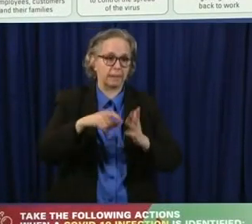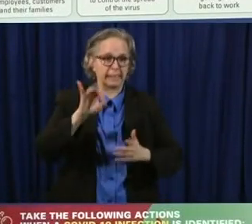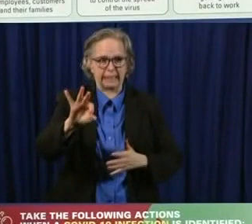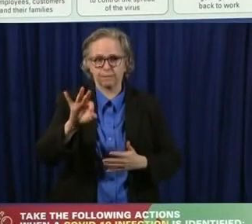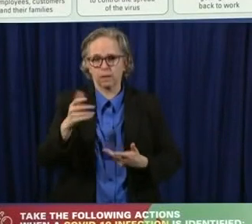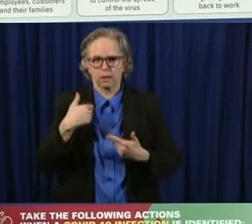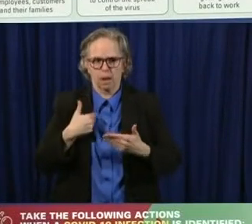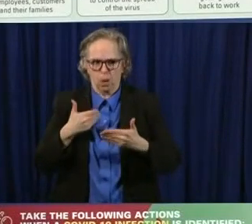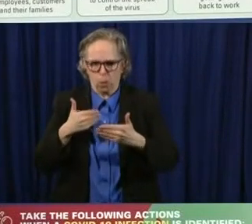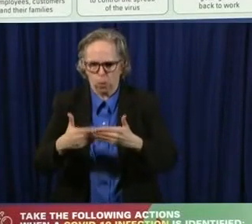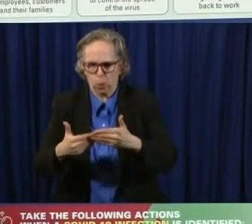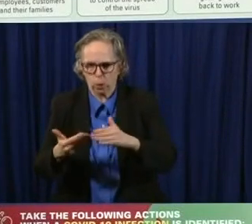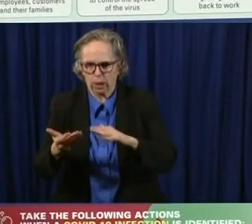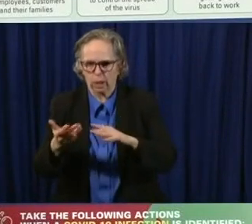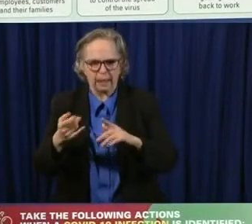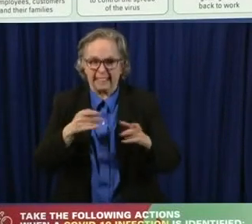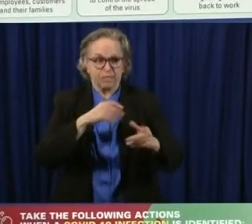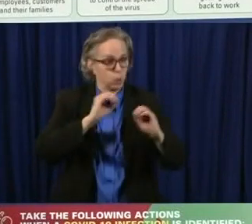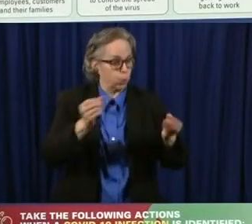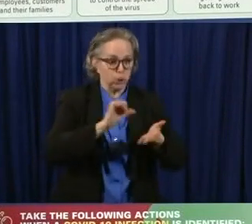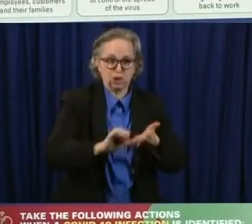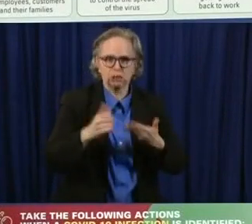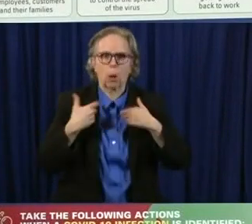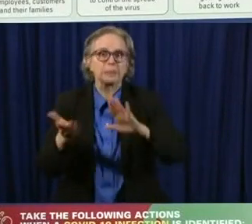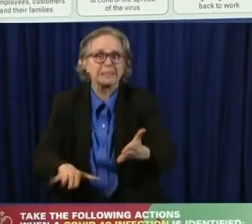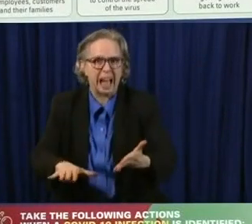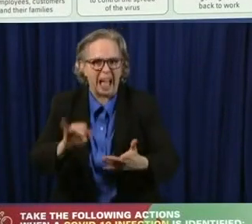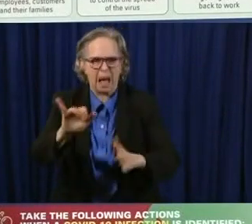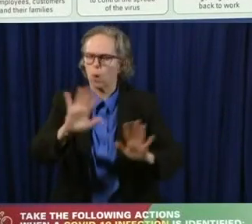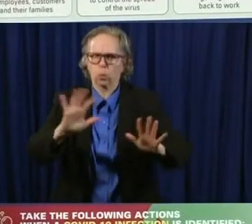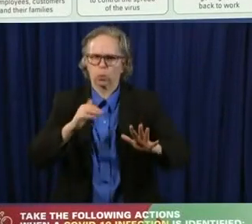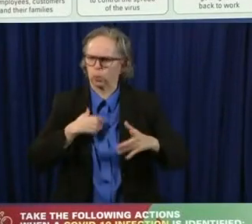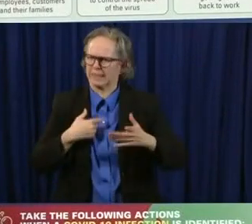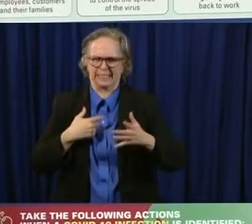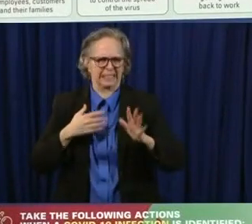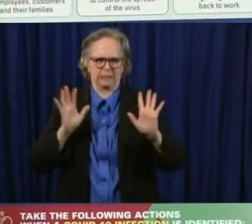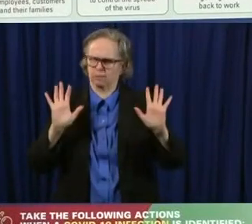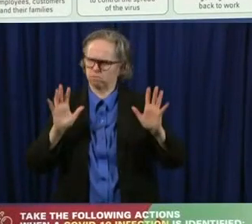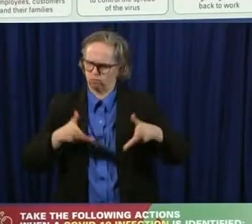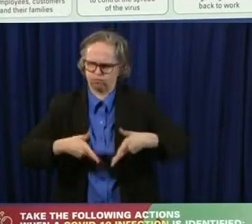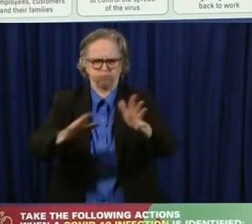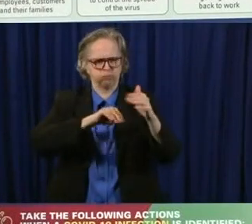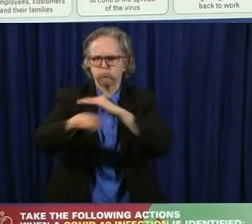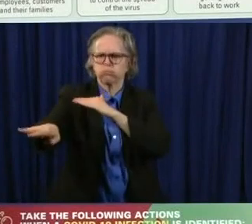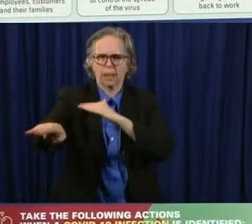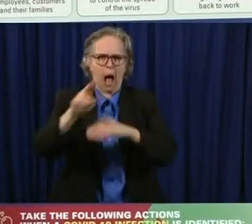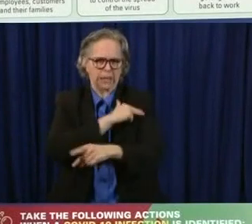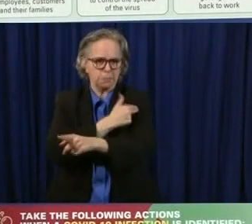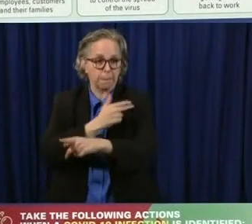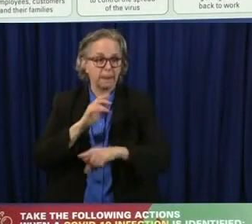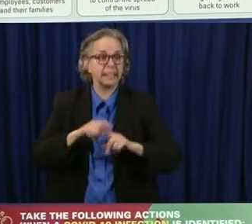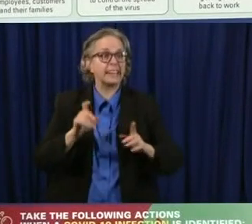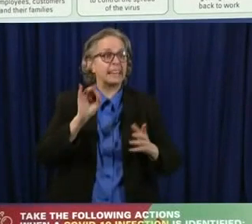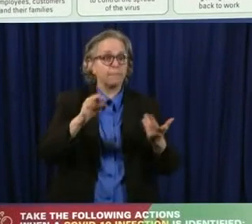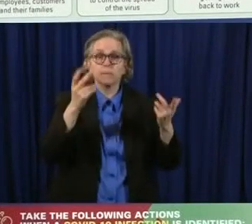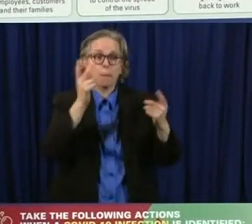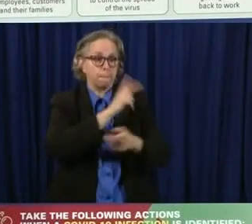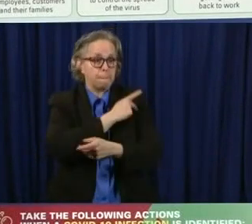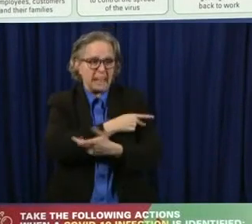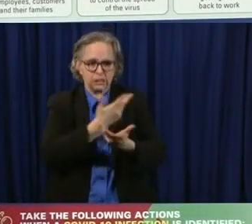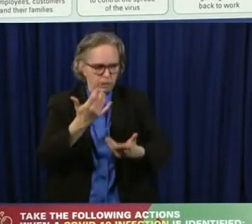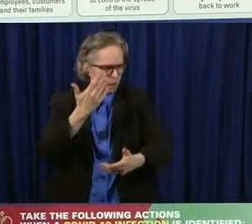delayed. Those have always been allowed. Two, a threat of permanent dysfunction of an extremity organ system,